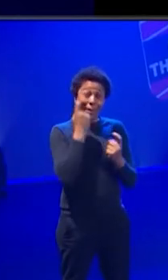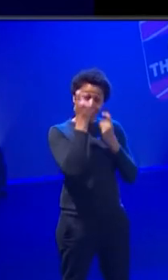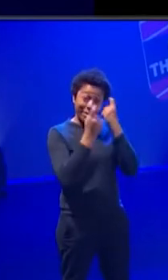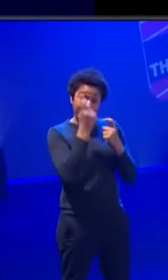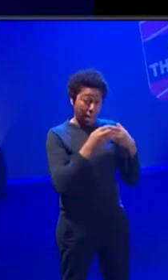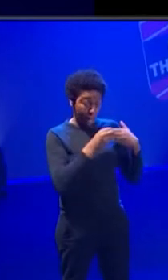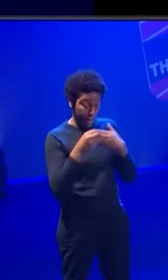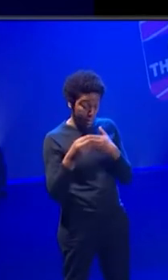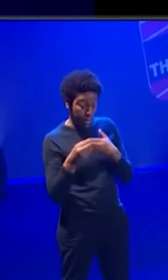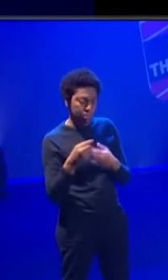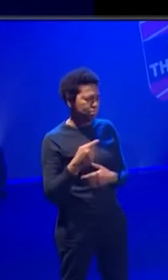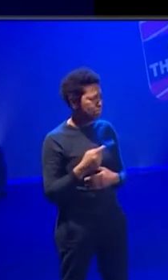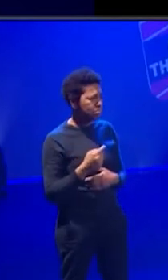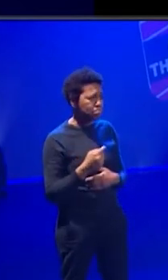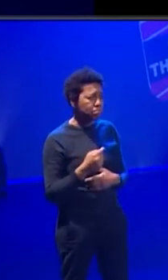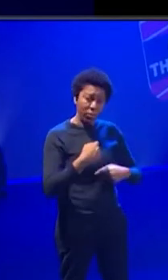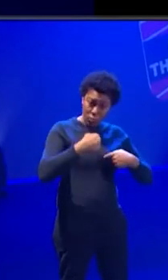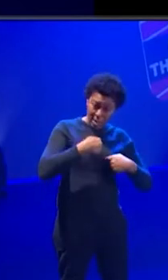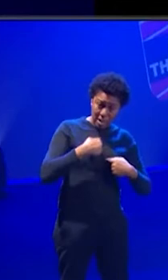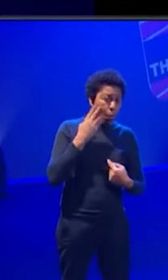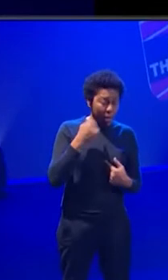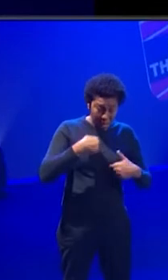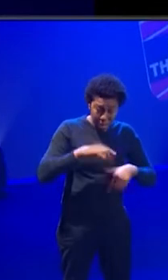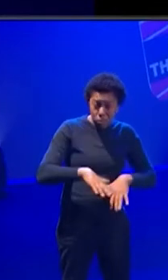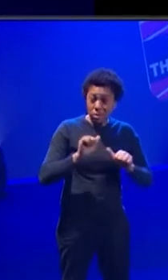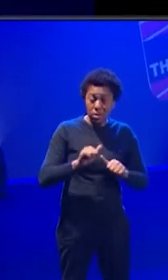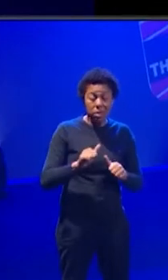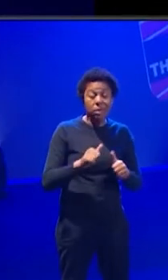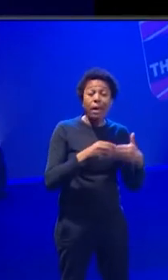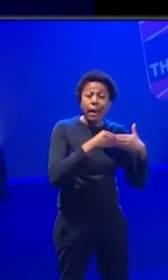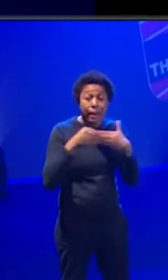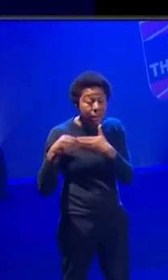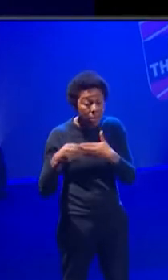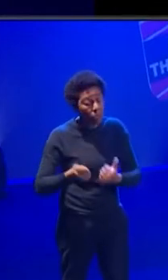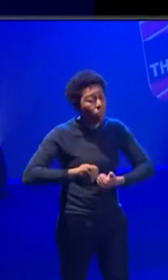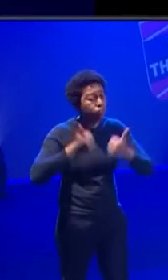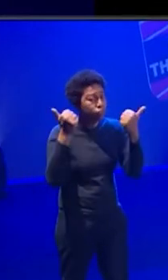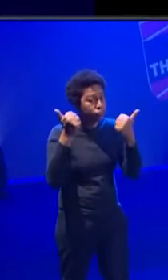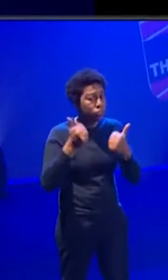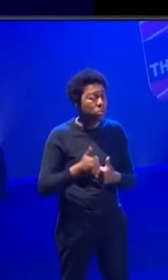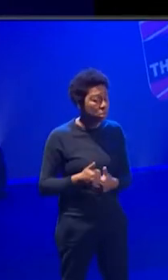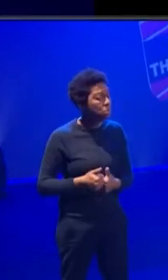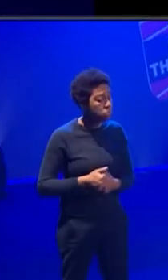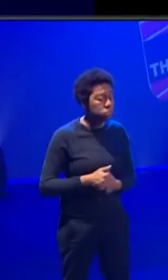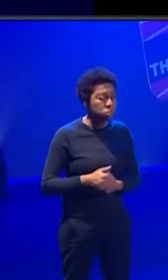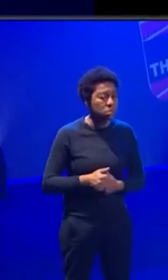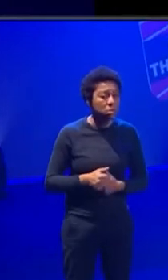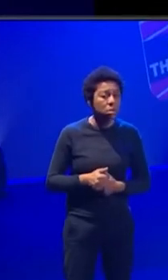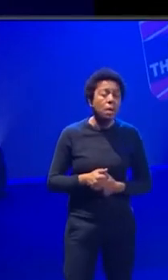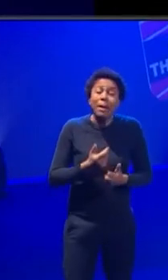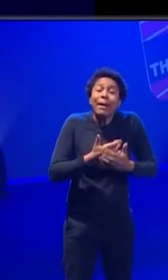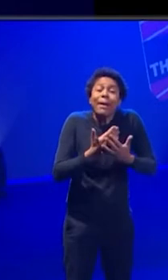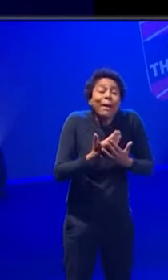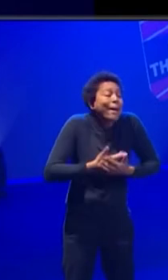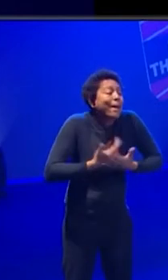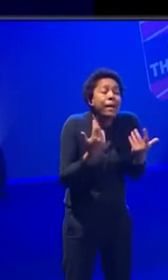they are wonderful. Don't get me wrong. They are wonderful. But any young person